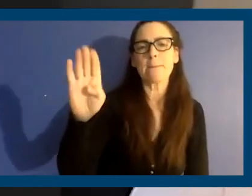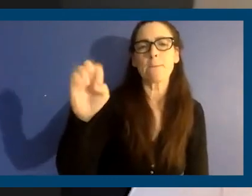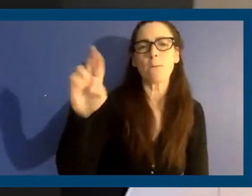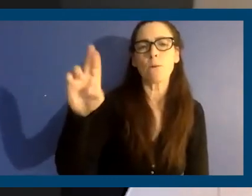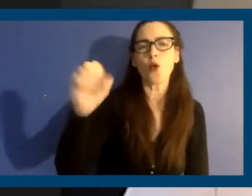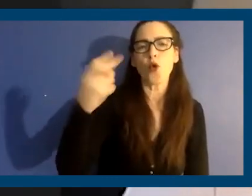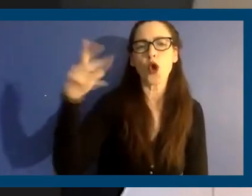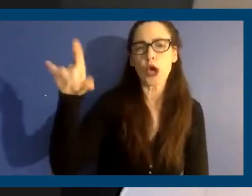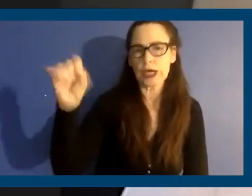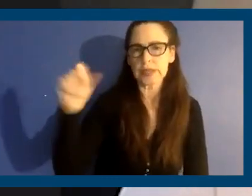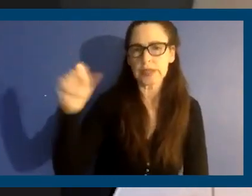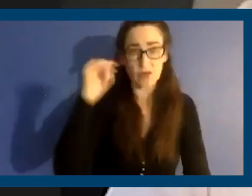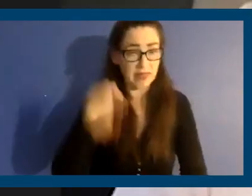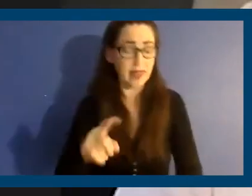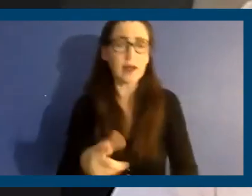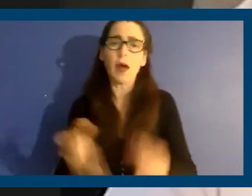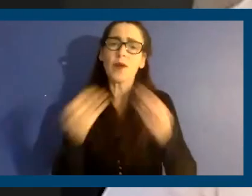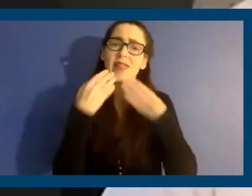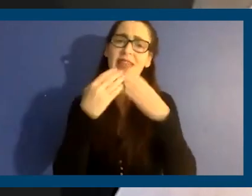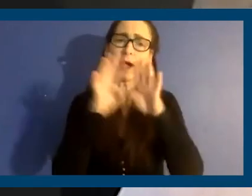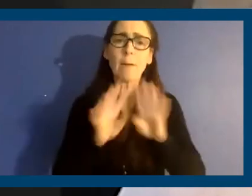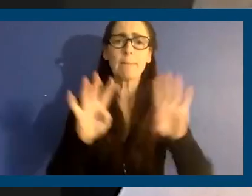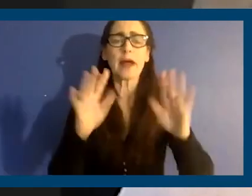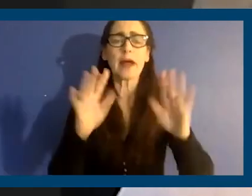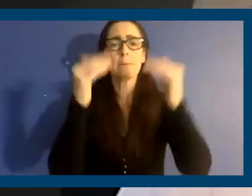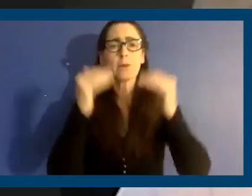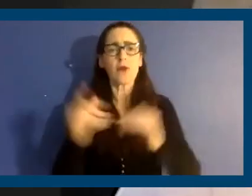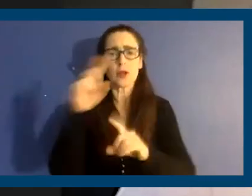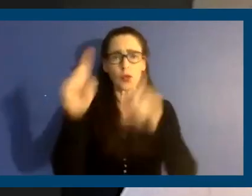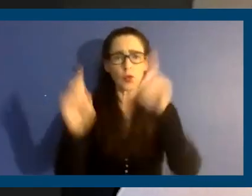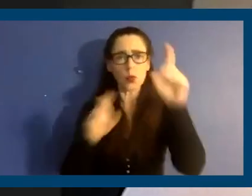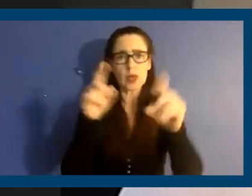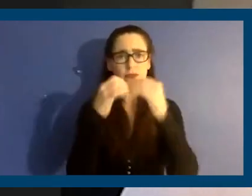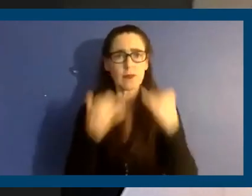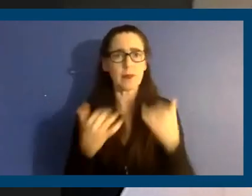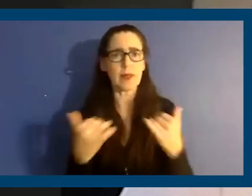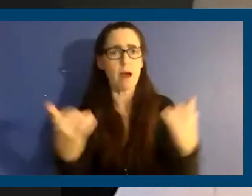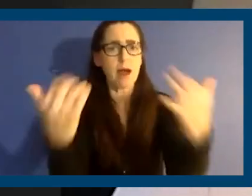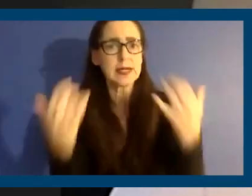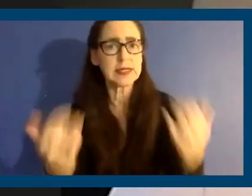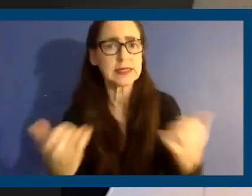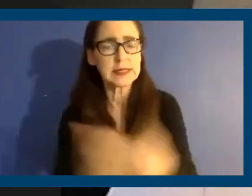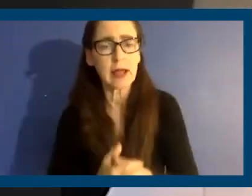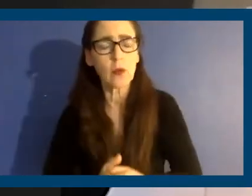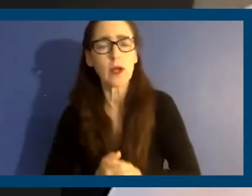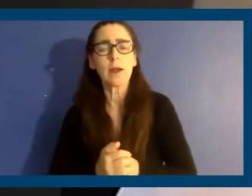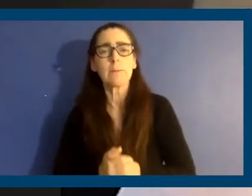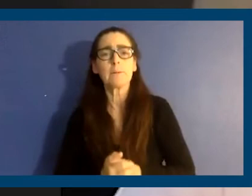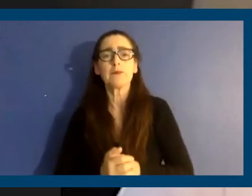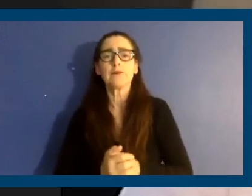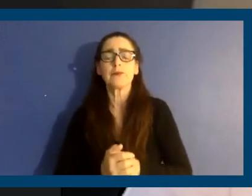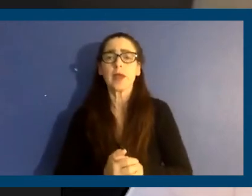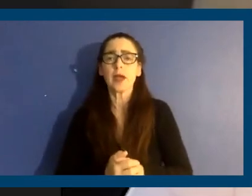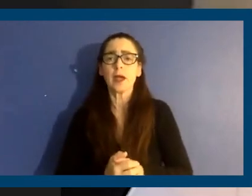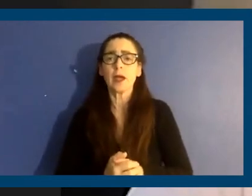So I want to thank our panelists. We're going to move on to questions from the audience. Please stay on. I do want to just